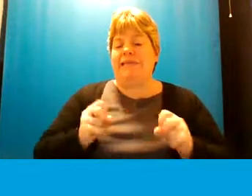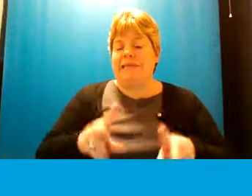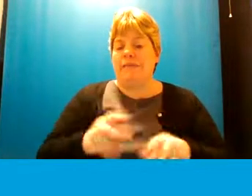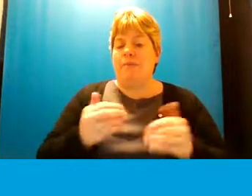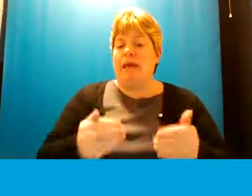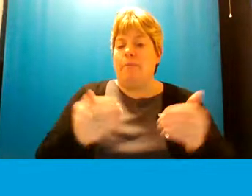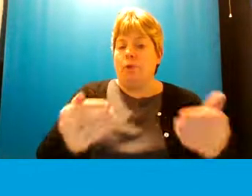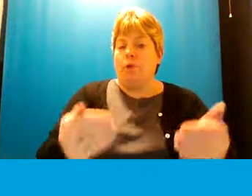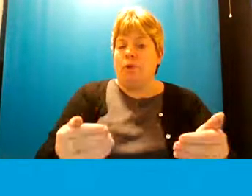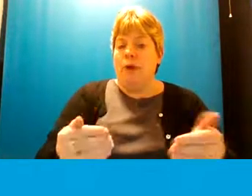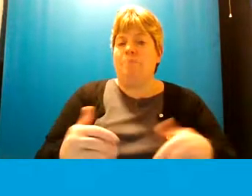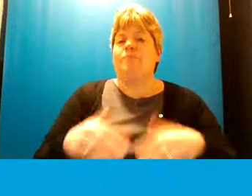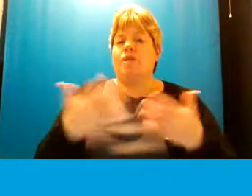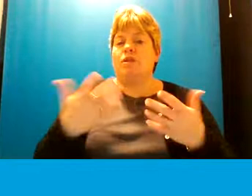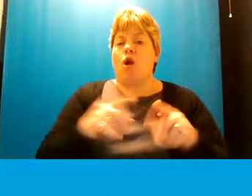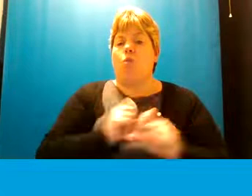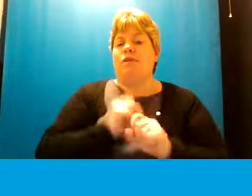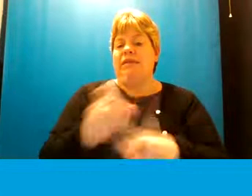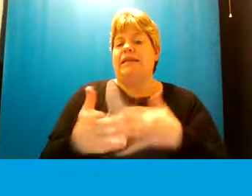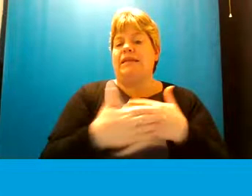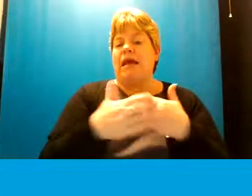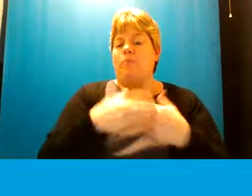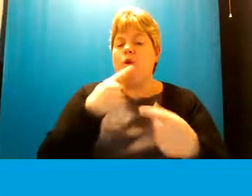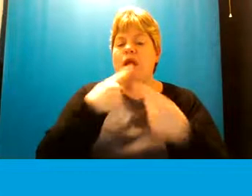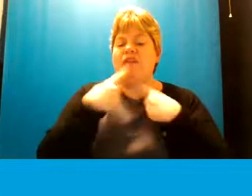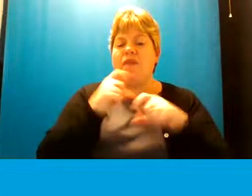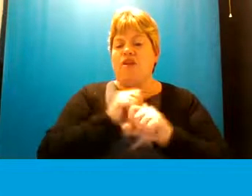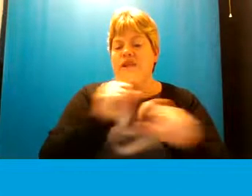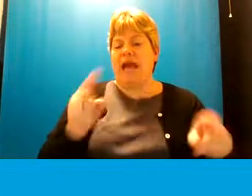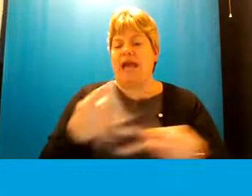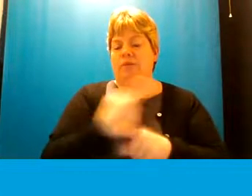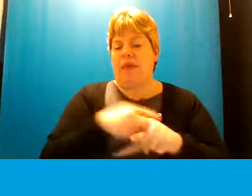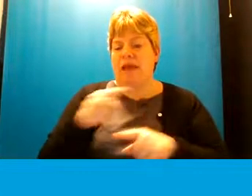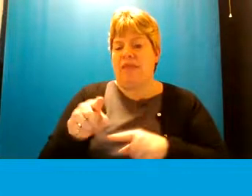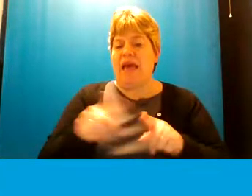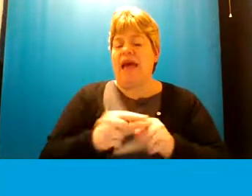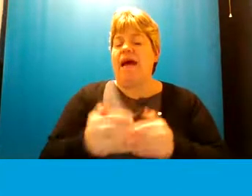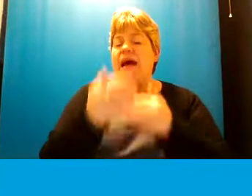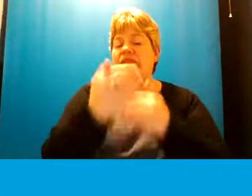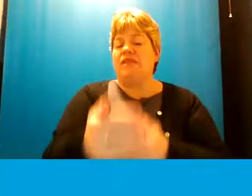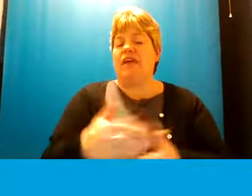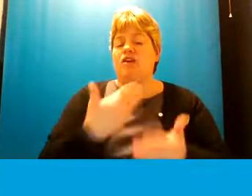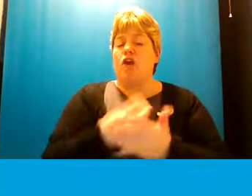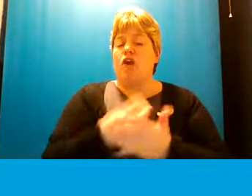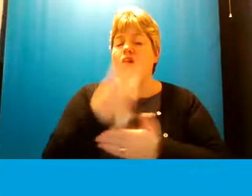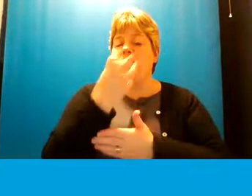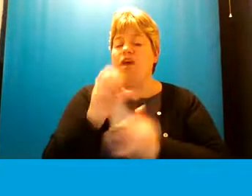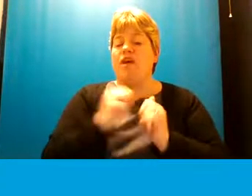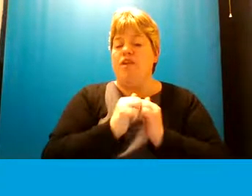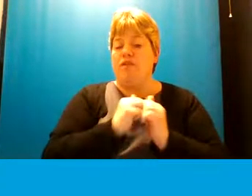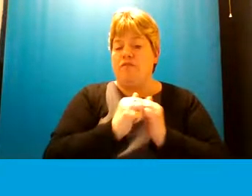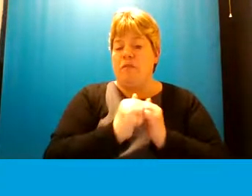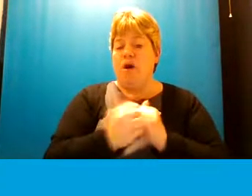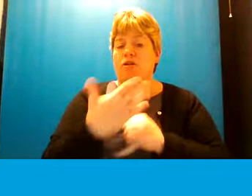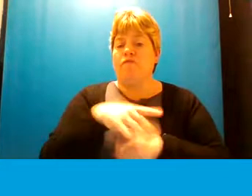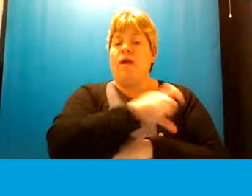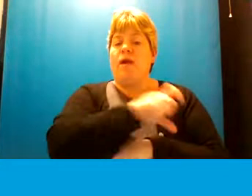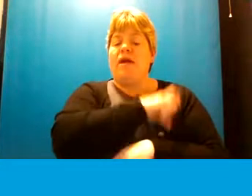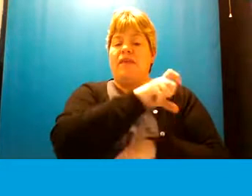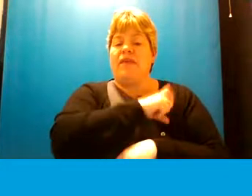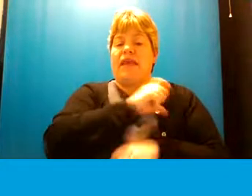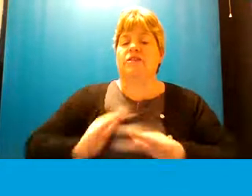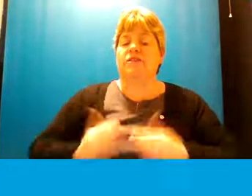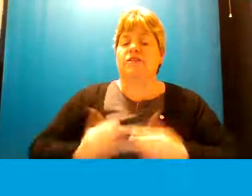on so we'll send more information out about that and the session on the 30th of march is from the cancer services